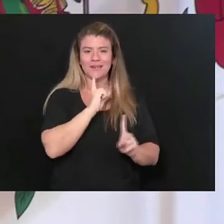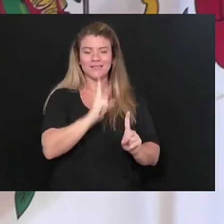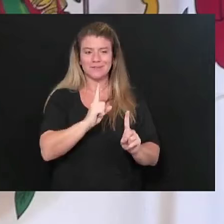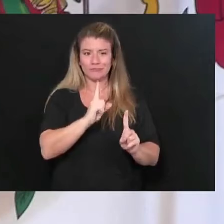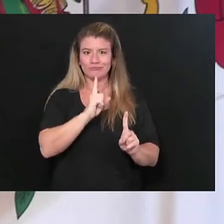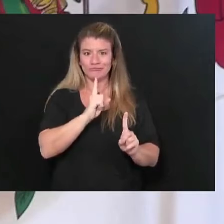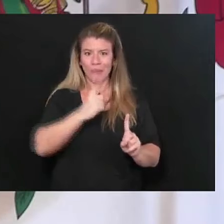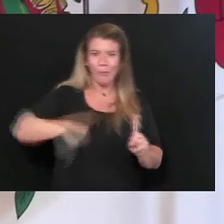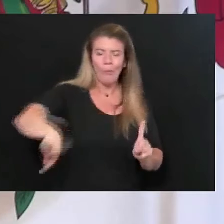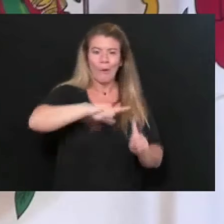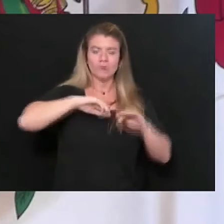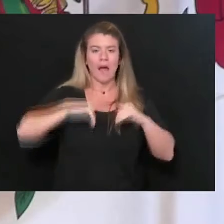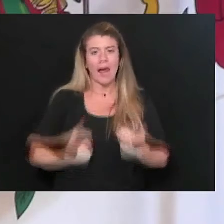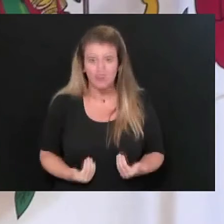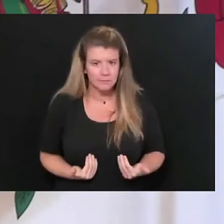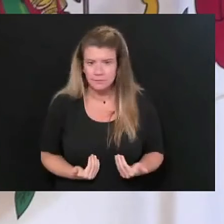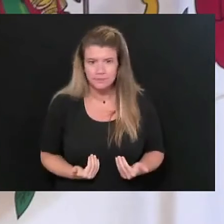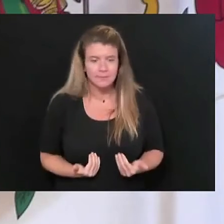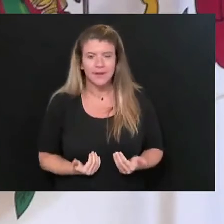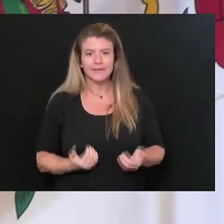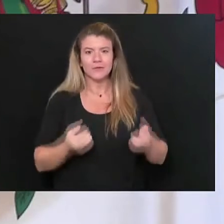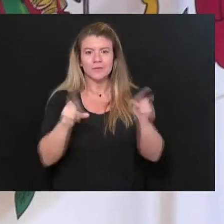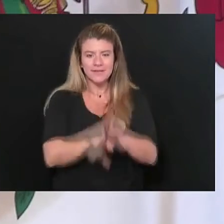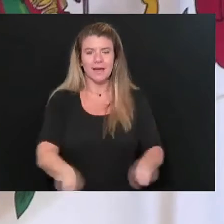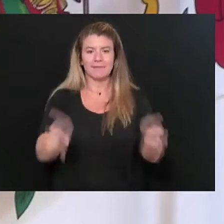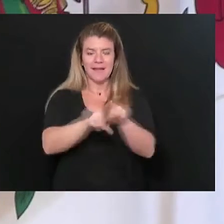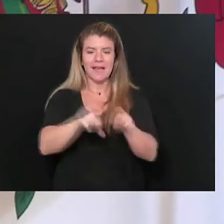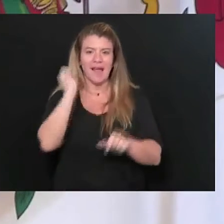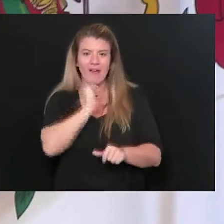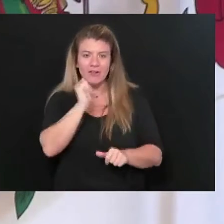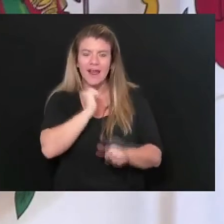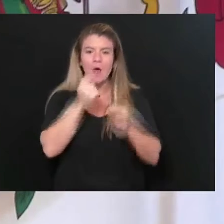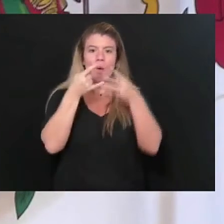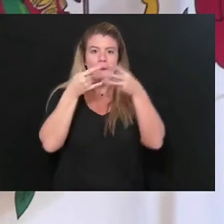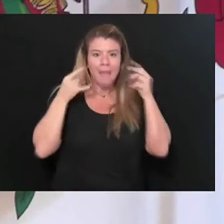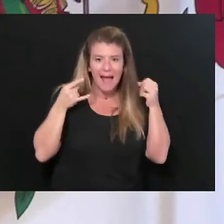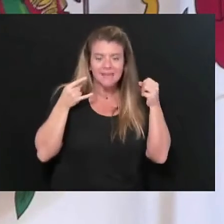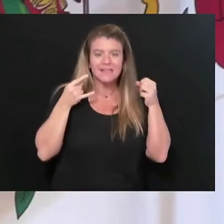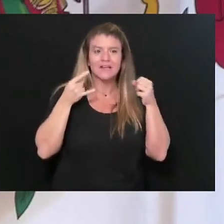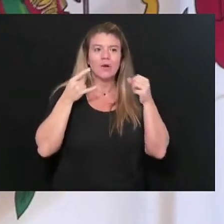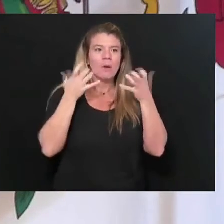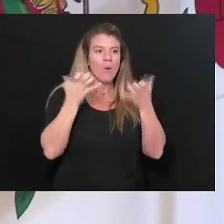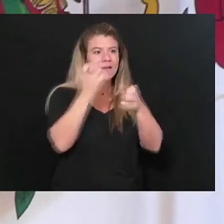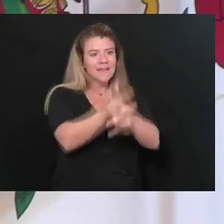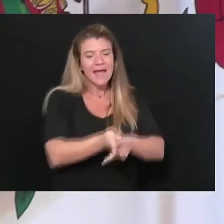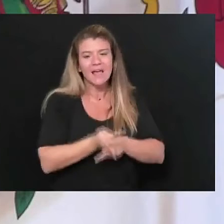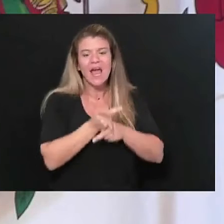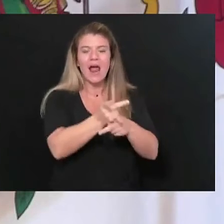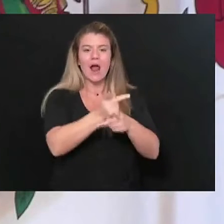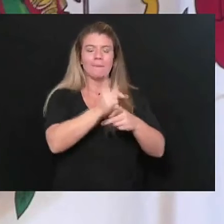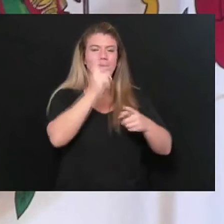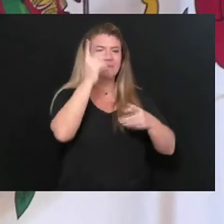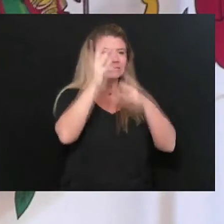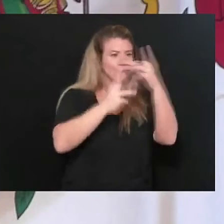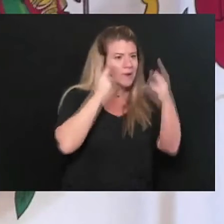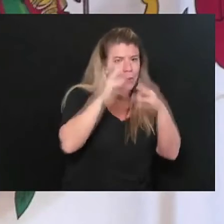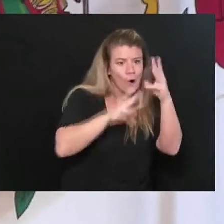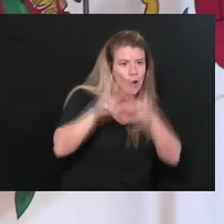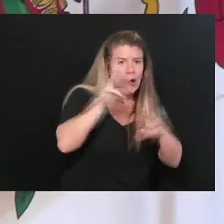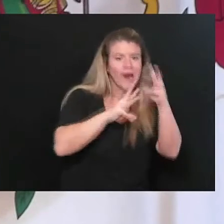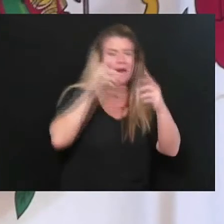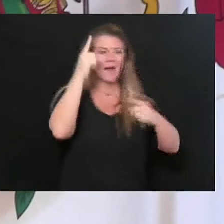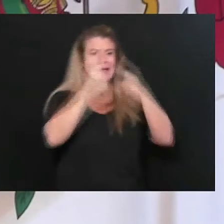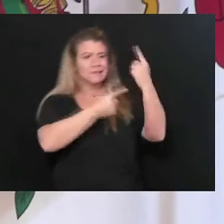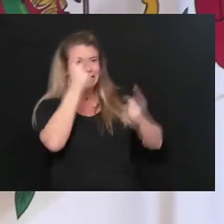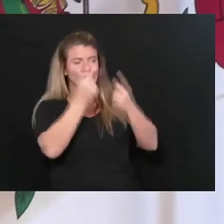getting into about wearing a mask and about trying to take care and trying to be concerned and all that.